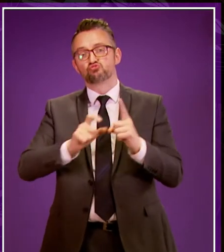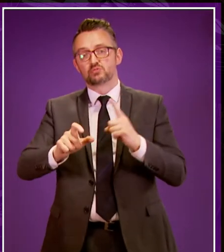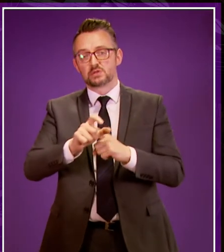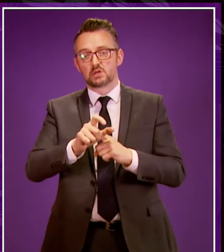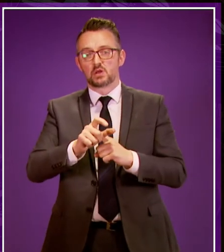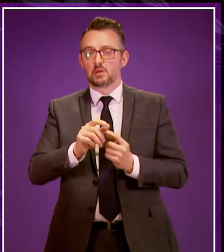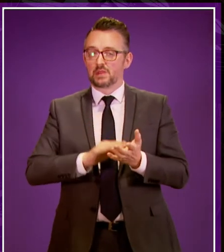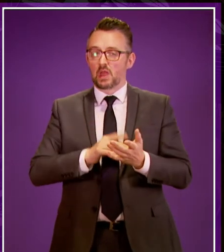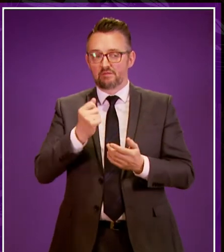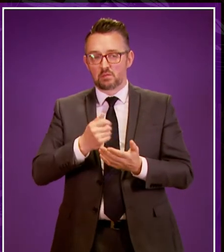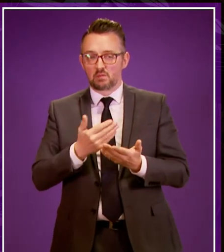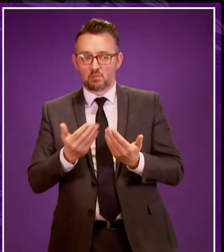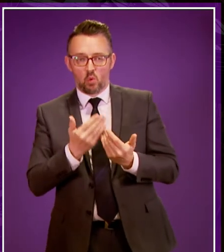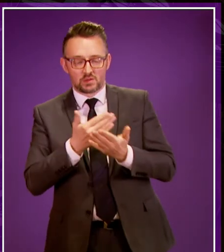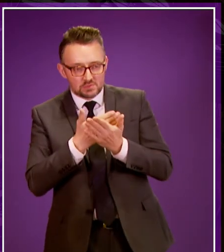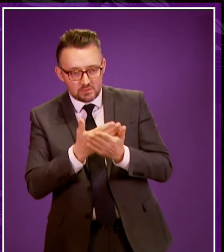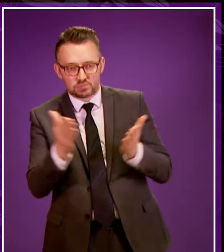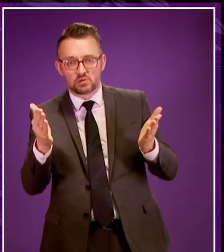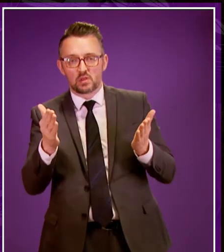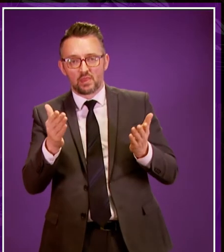ensure transparency and greater accountability?